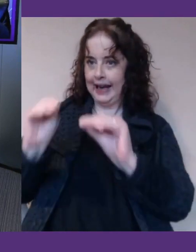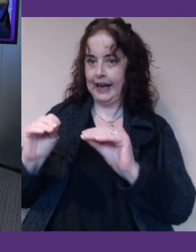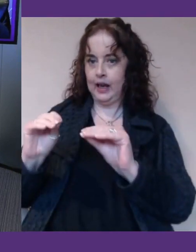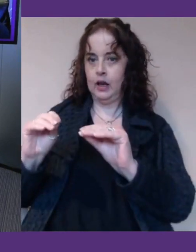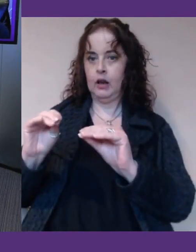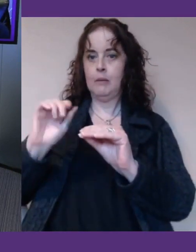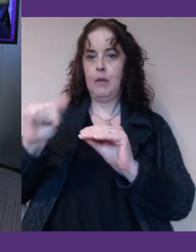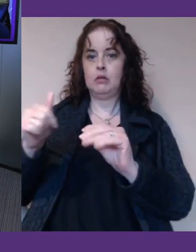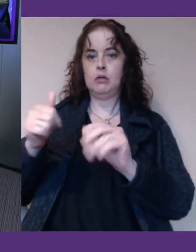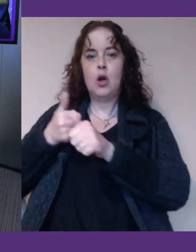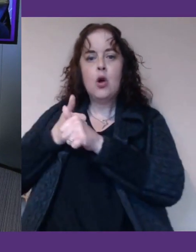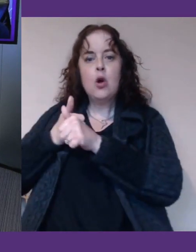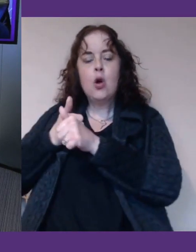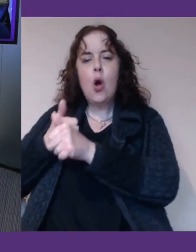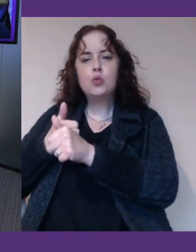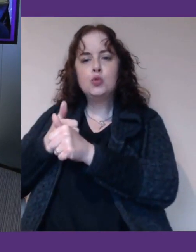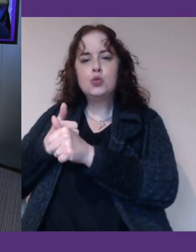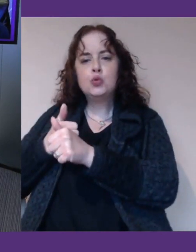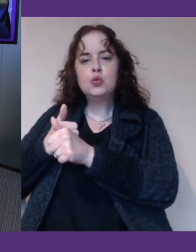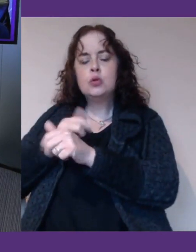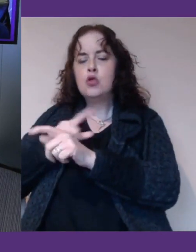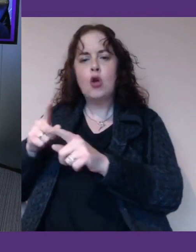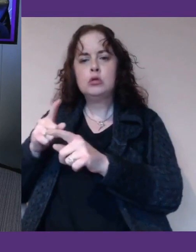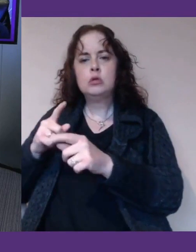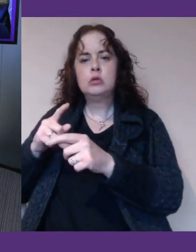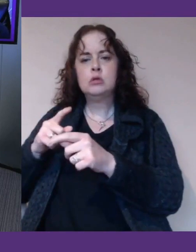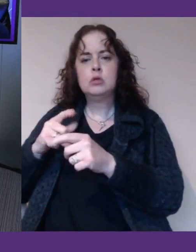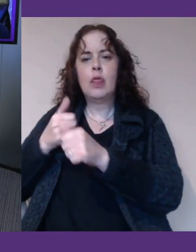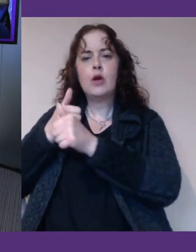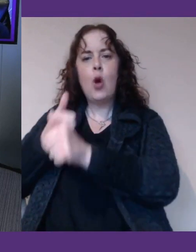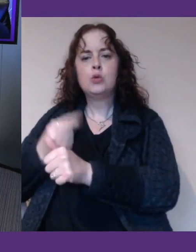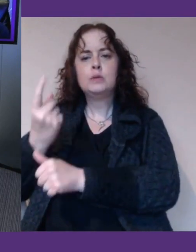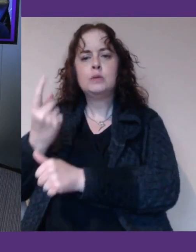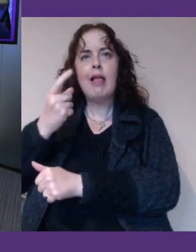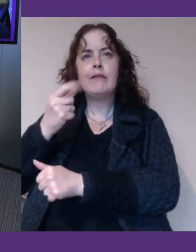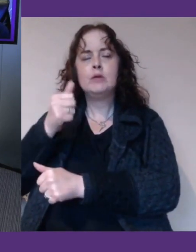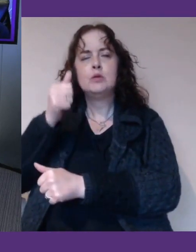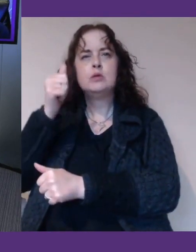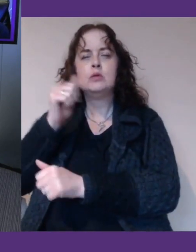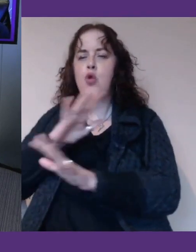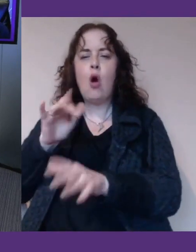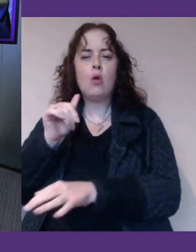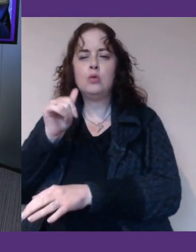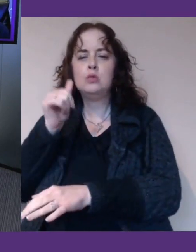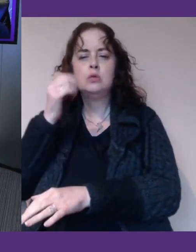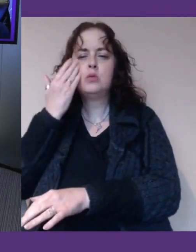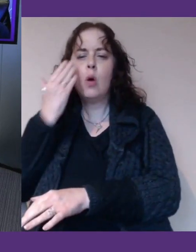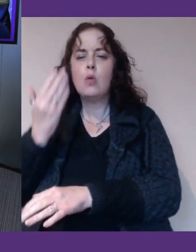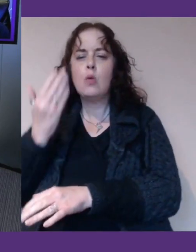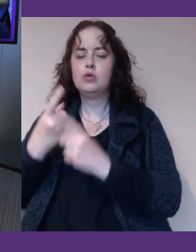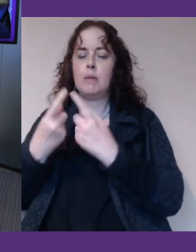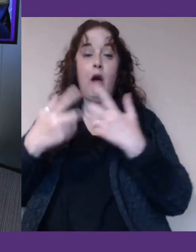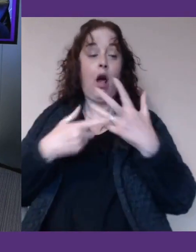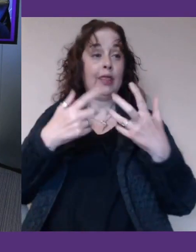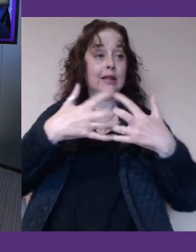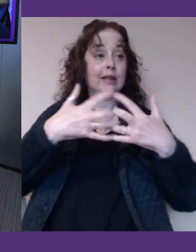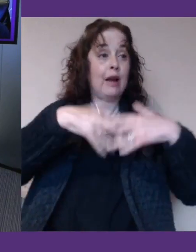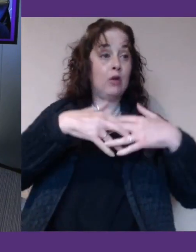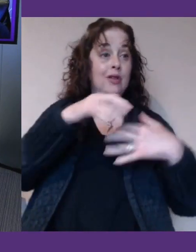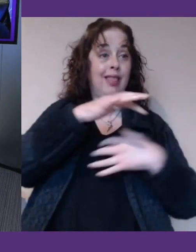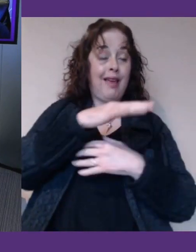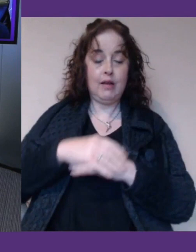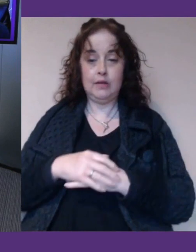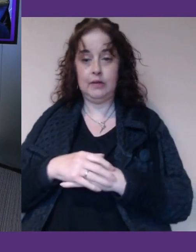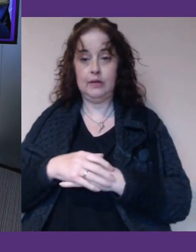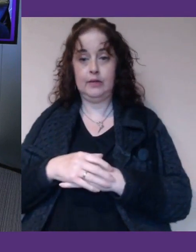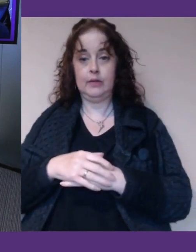isn't reinforcing that because maybe the coach isn't familiar with some of the tools that are out there. Another, which I'll sort of